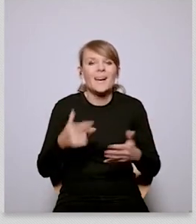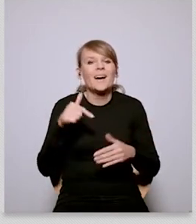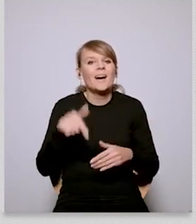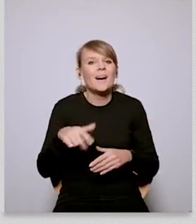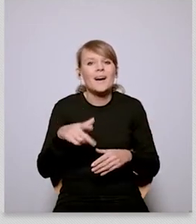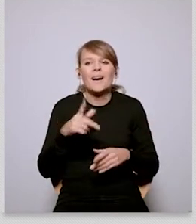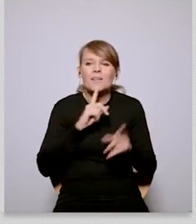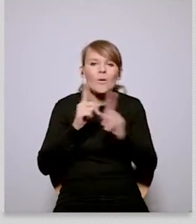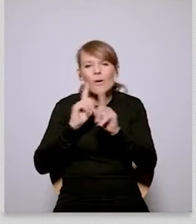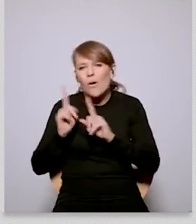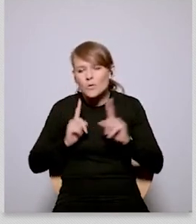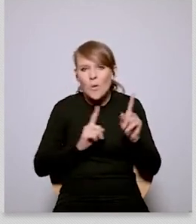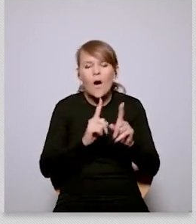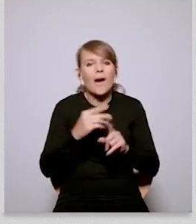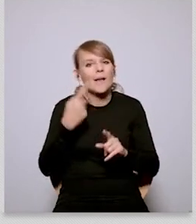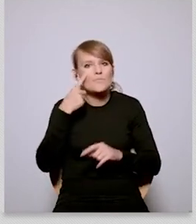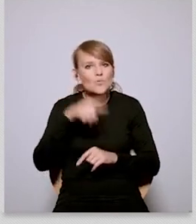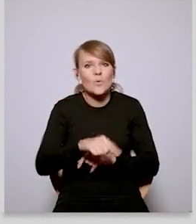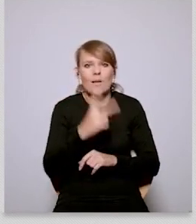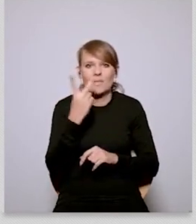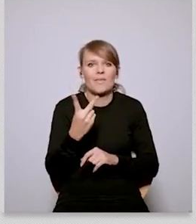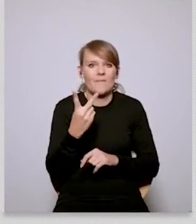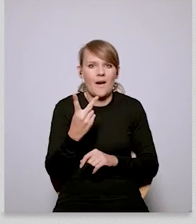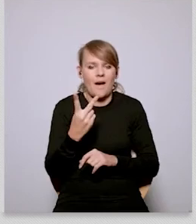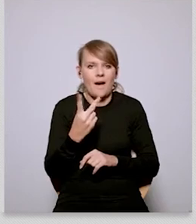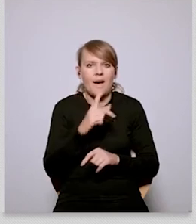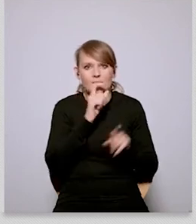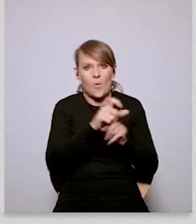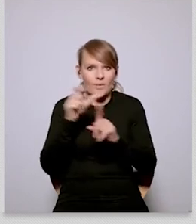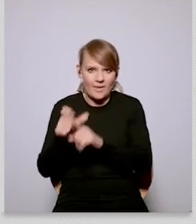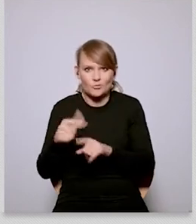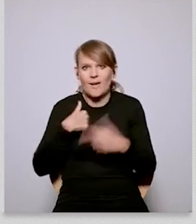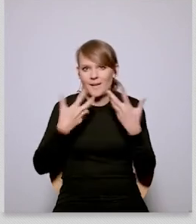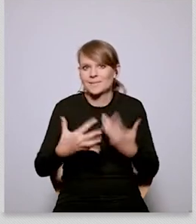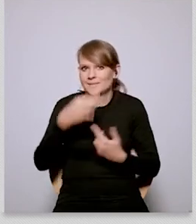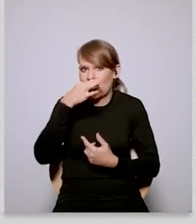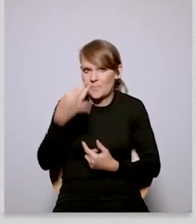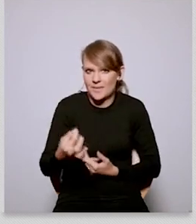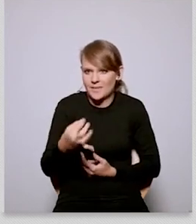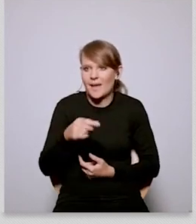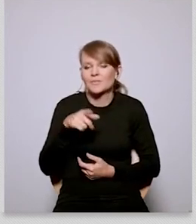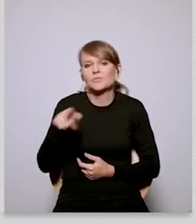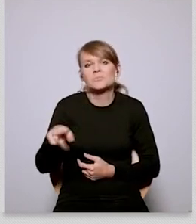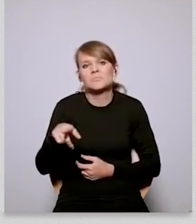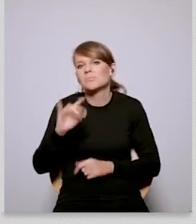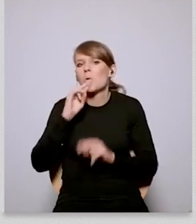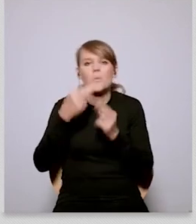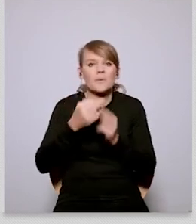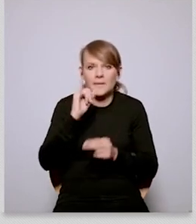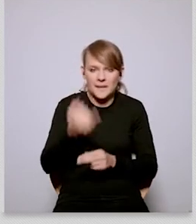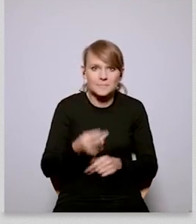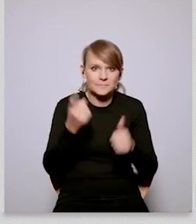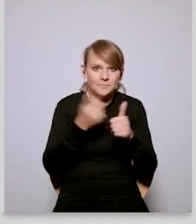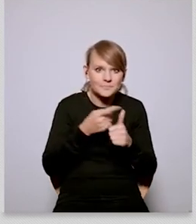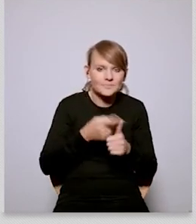to people challenging uh the european union and in this context i'm thinking about two problems uh